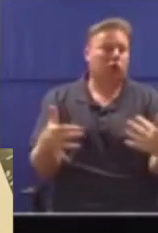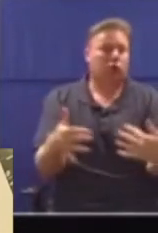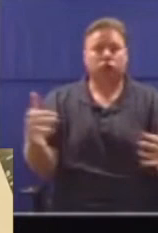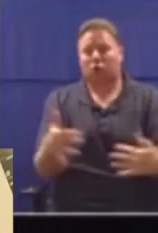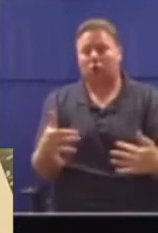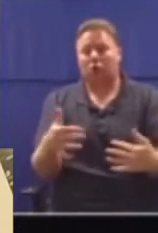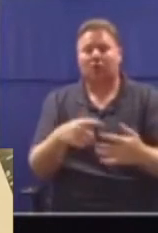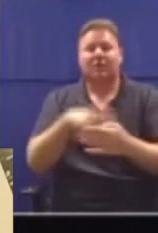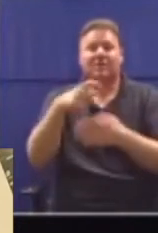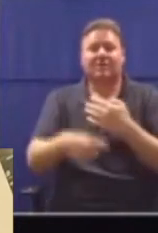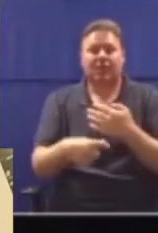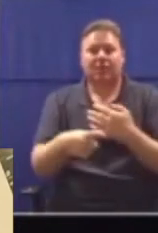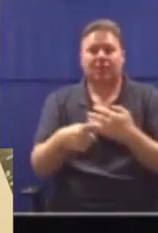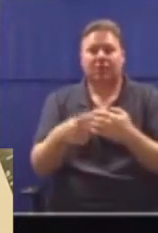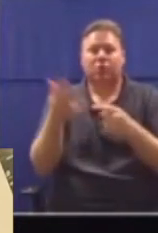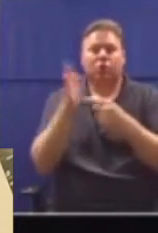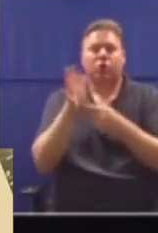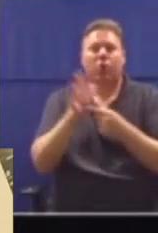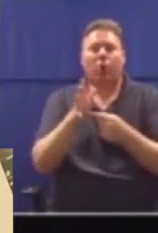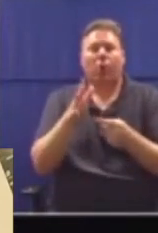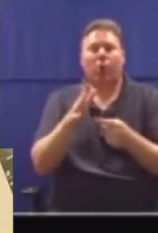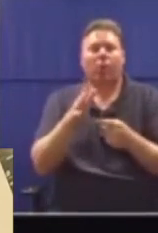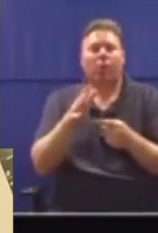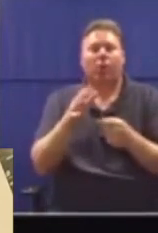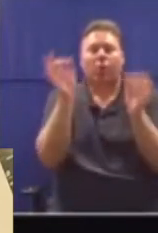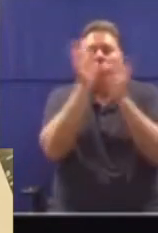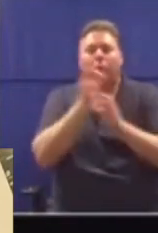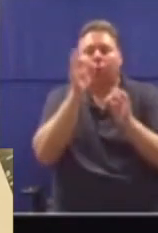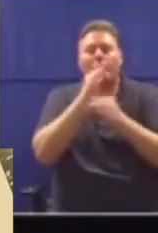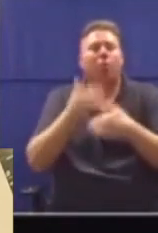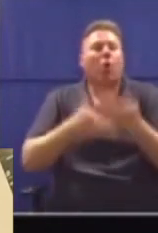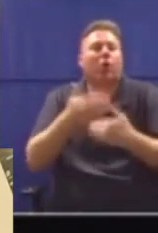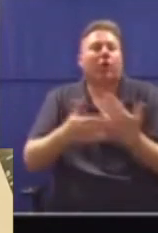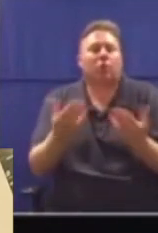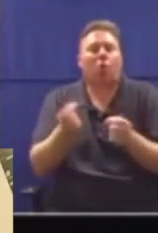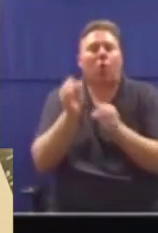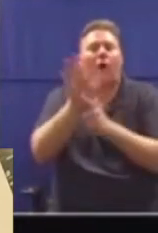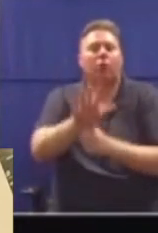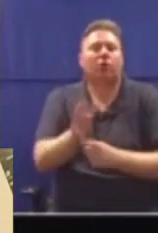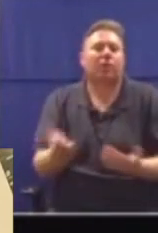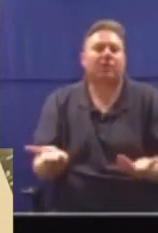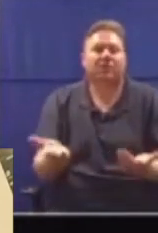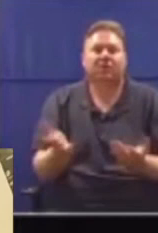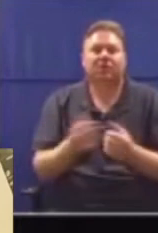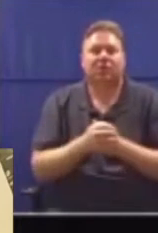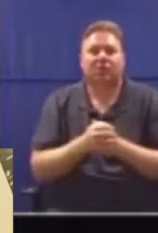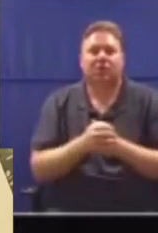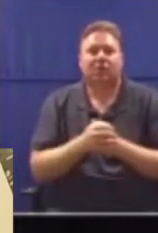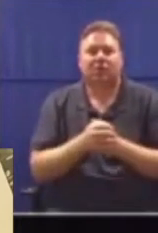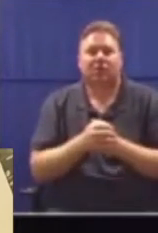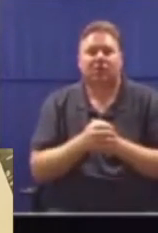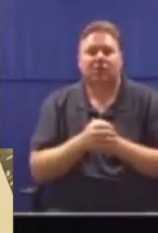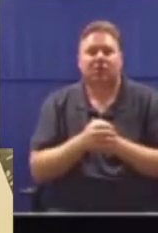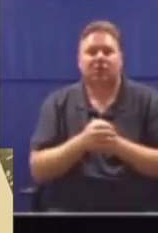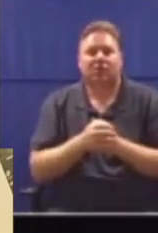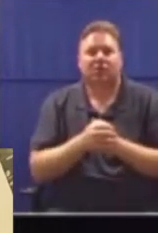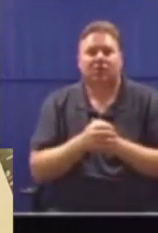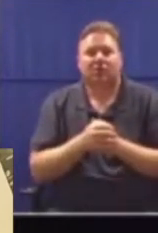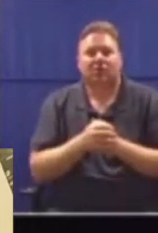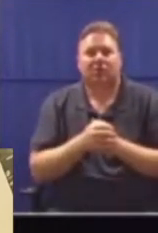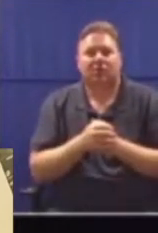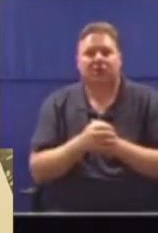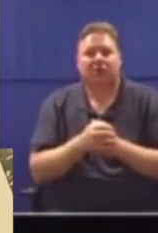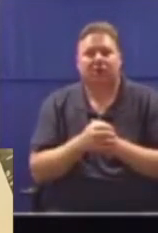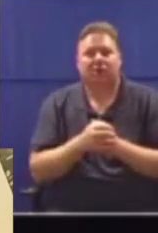tangible and sustainable outcomes and progress to tackle gender-based violence head-on as his alpha and